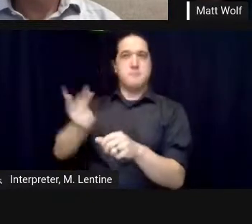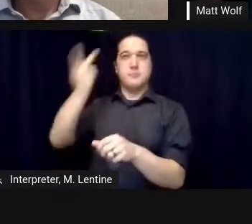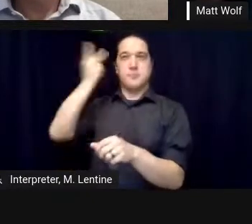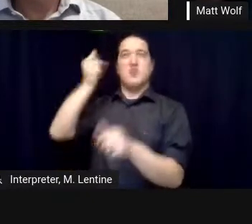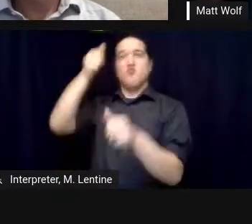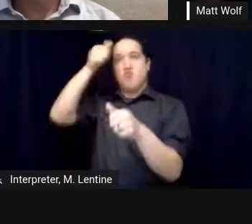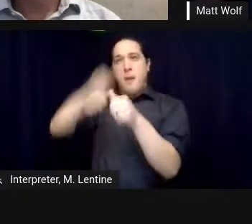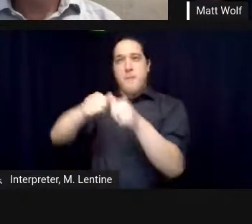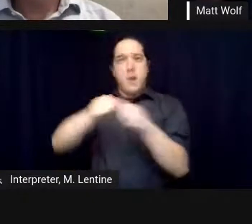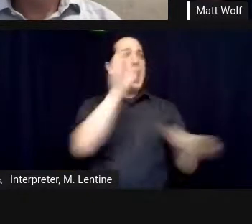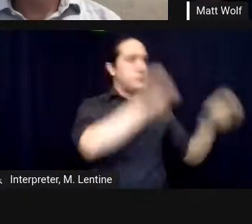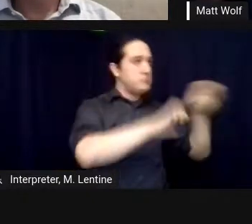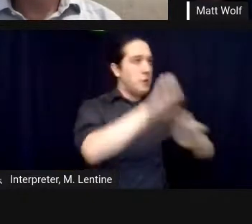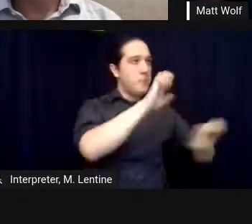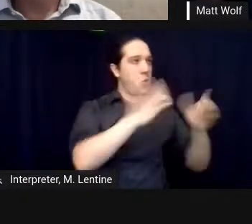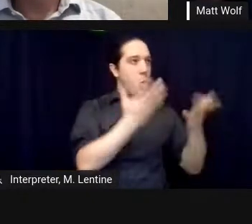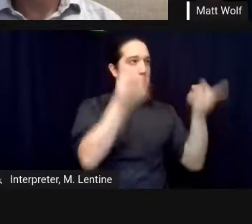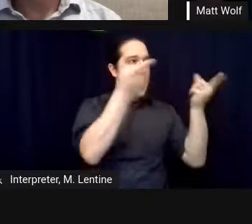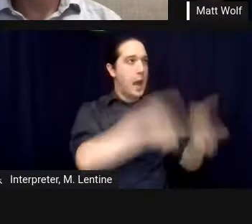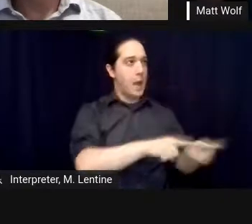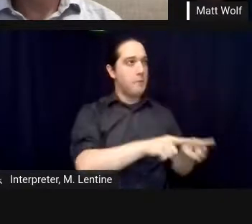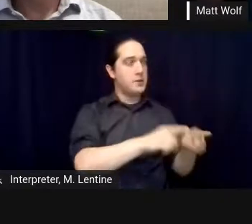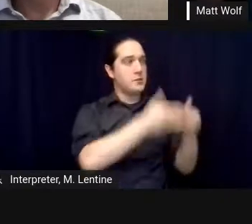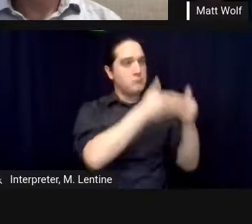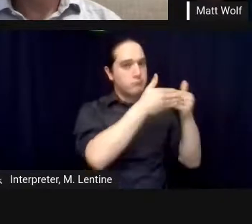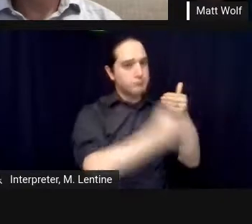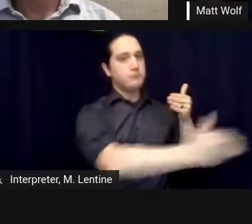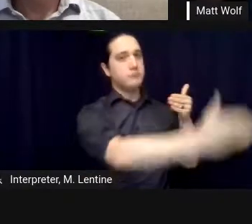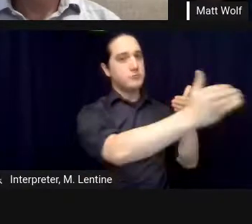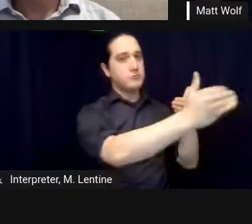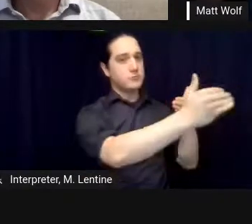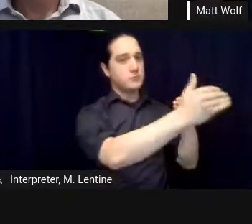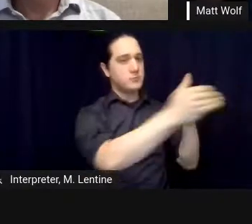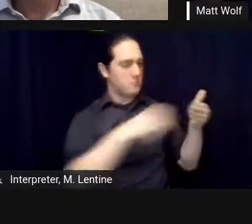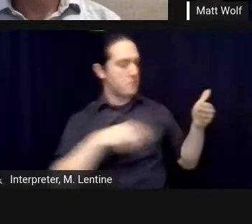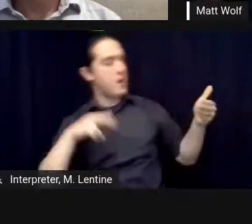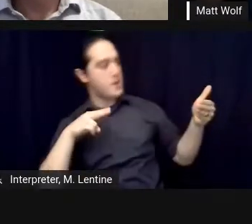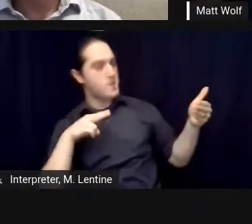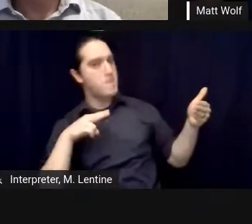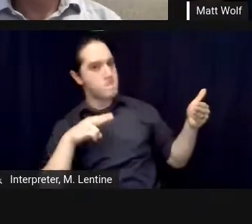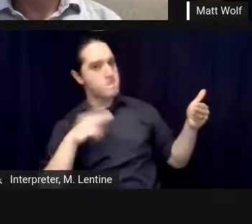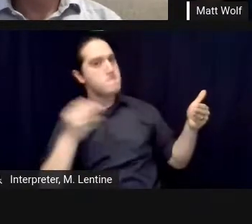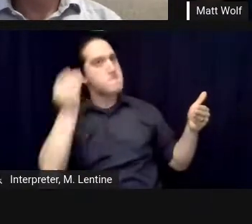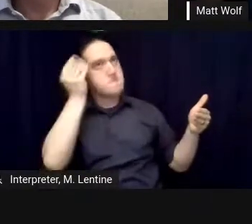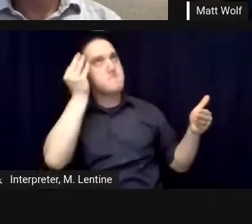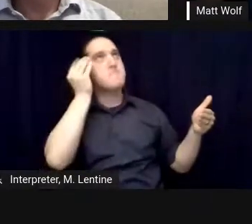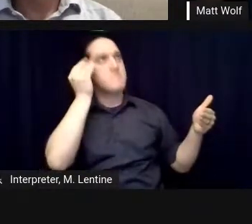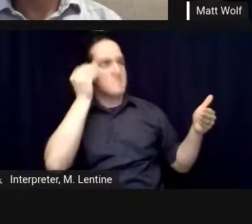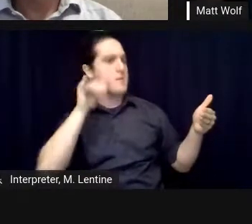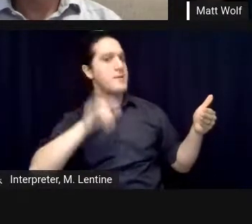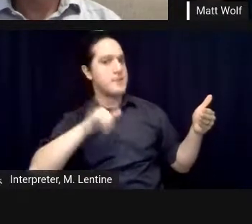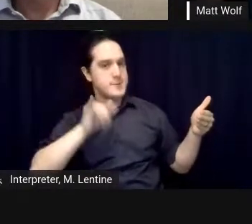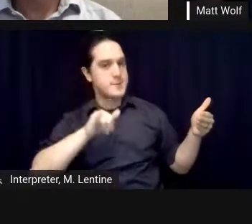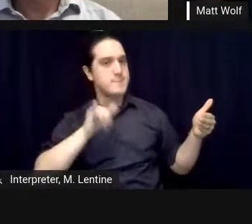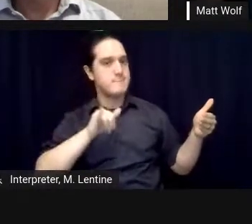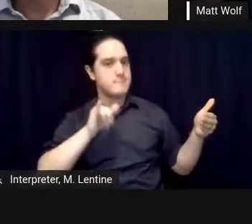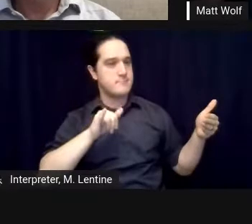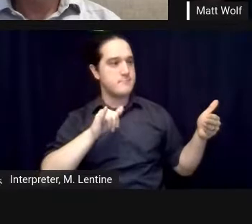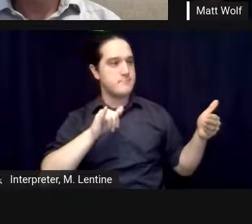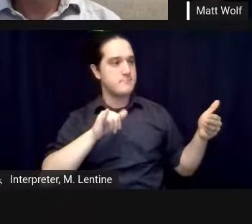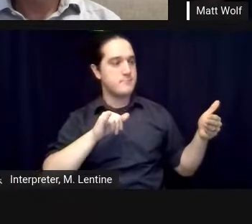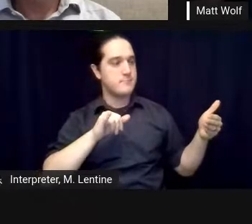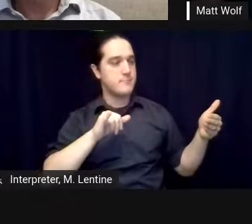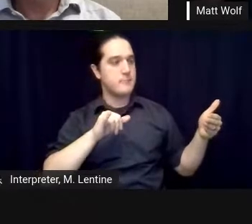positive environmental effects that have come from this pause i mean these are these are questions that we can hope um